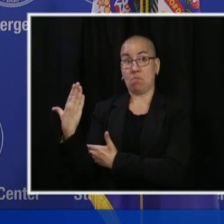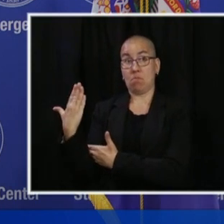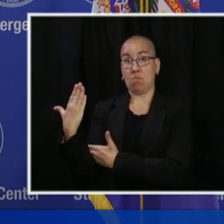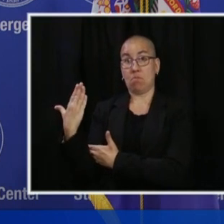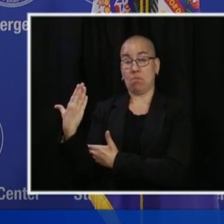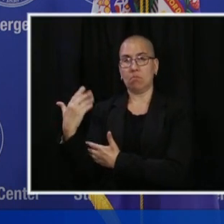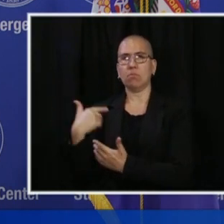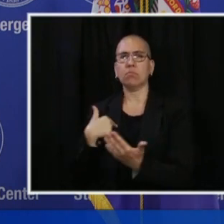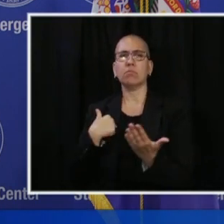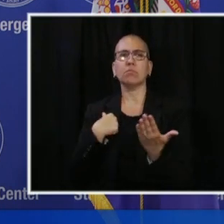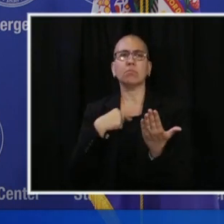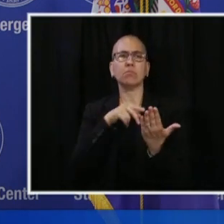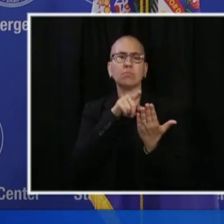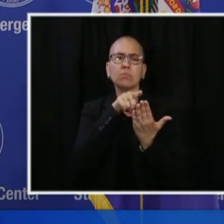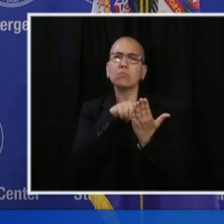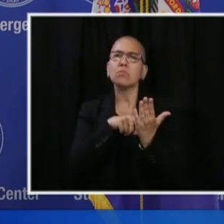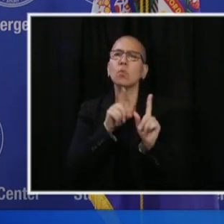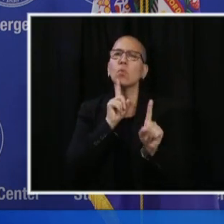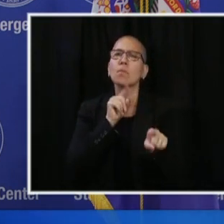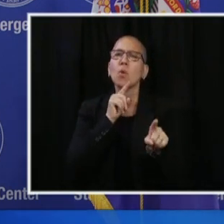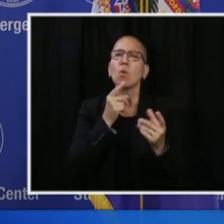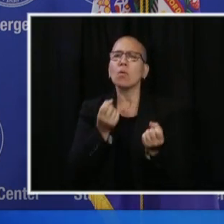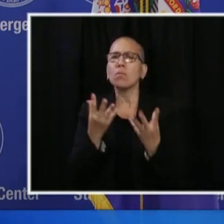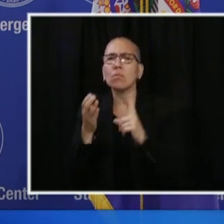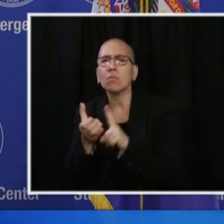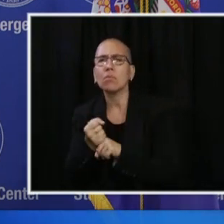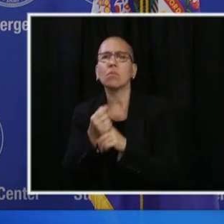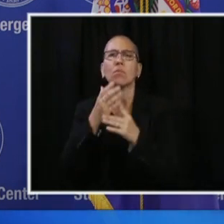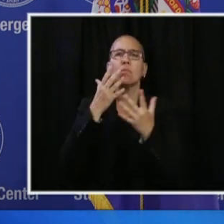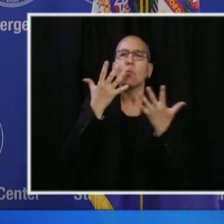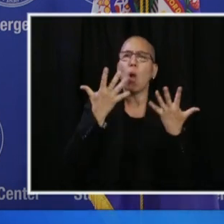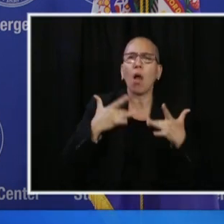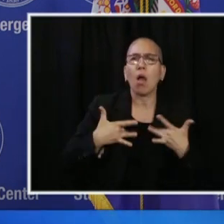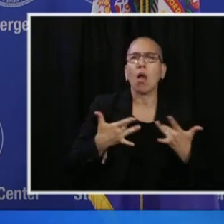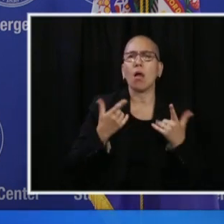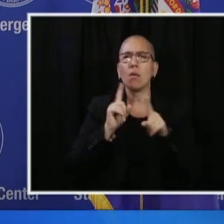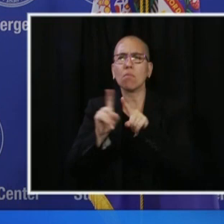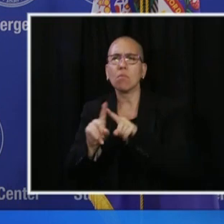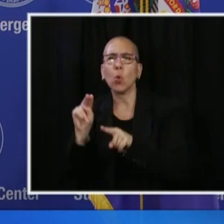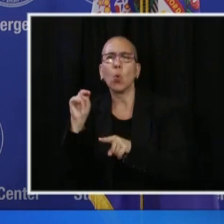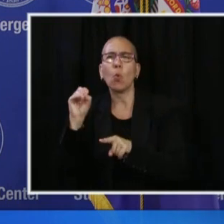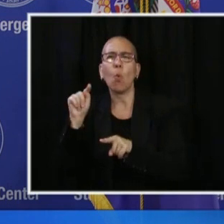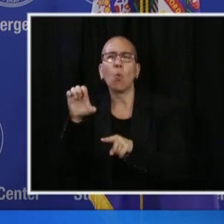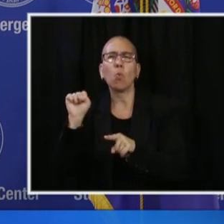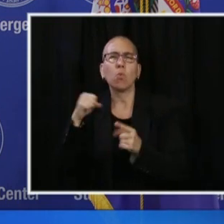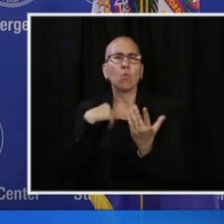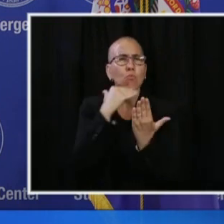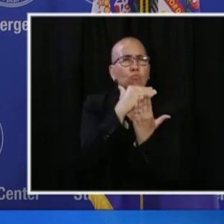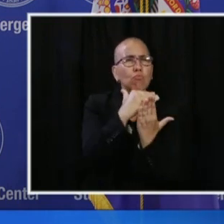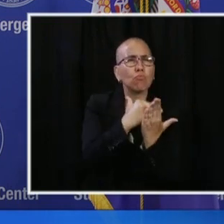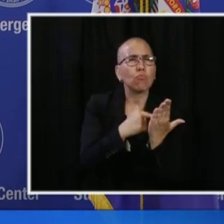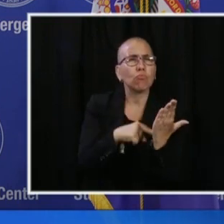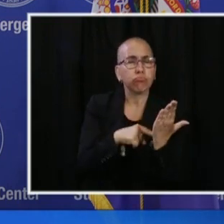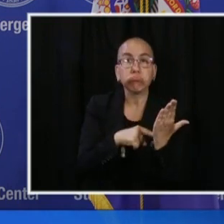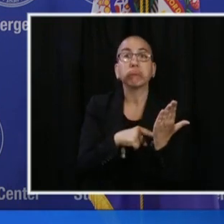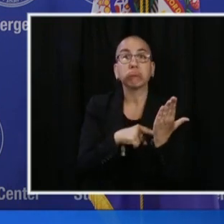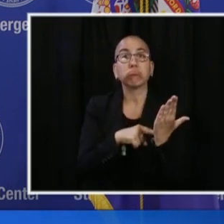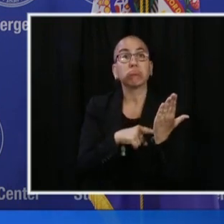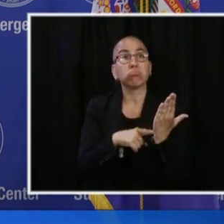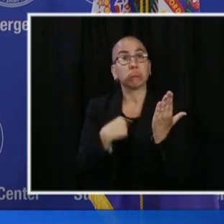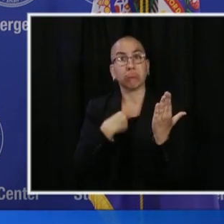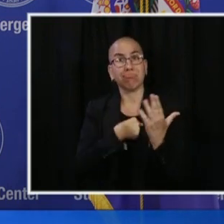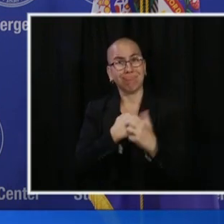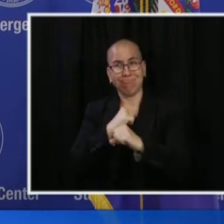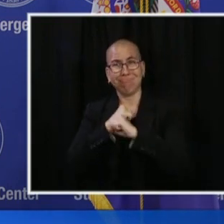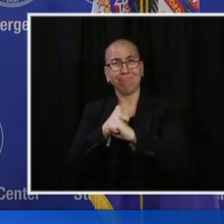information, looking for signs that we were going to have disruption. We have a preventative patrol model that is operating today